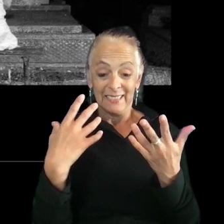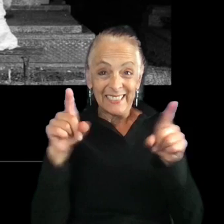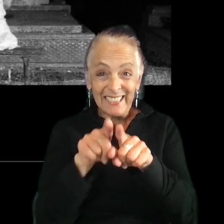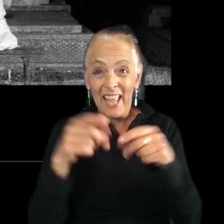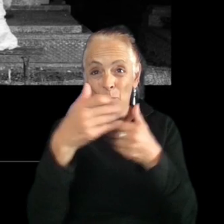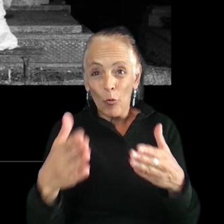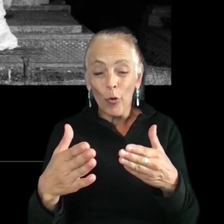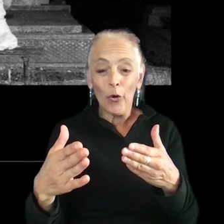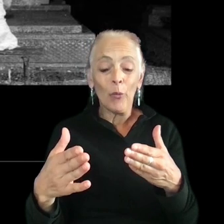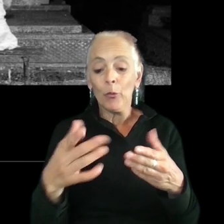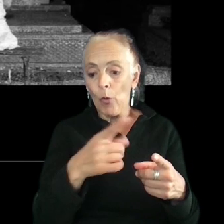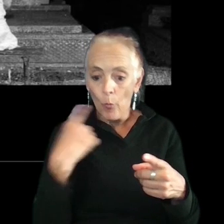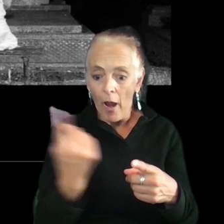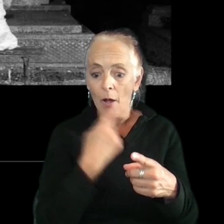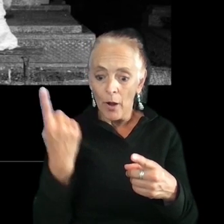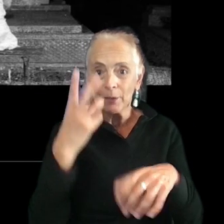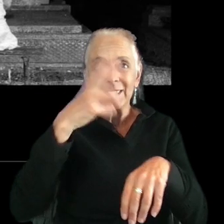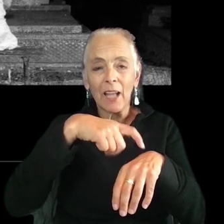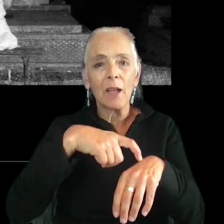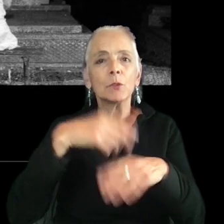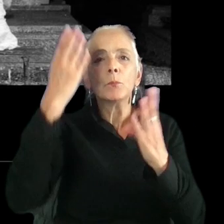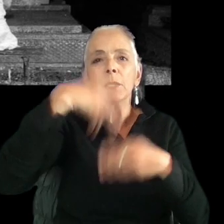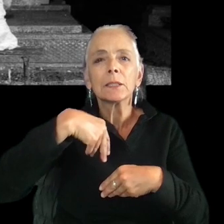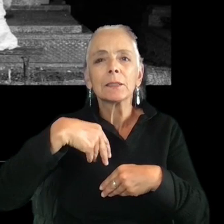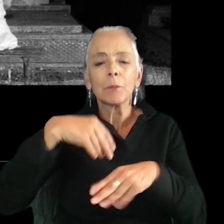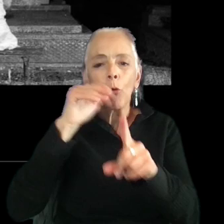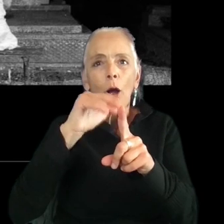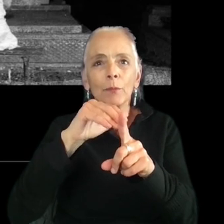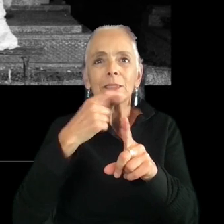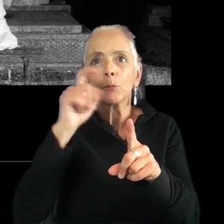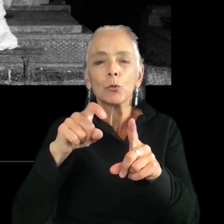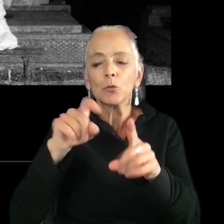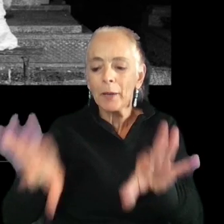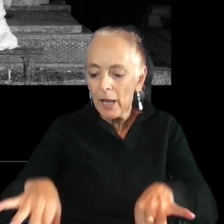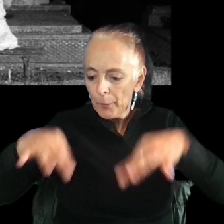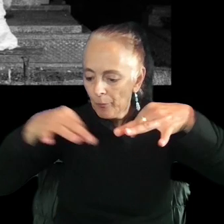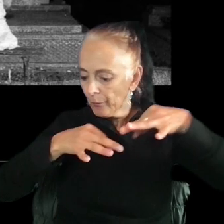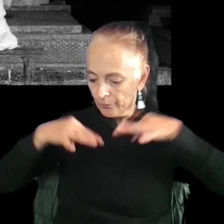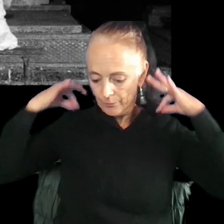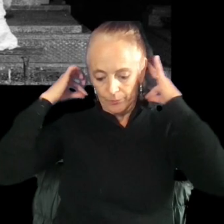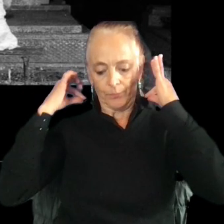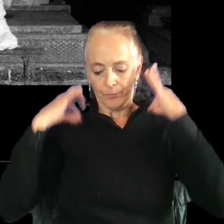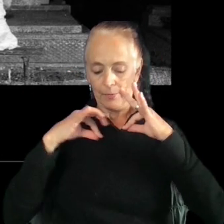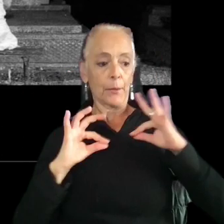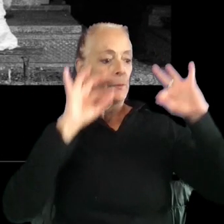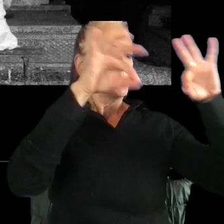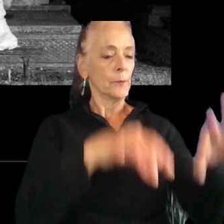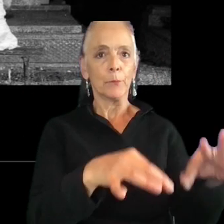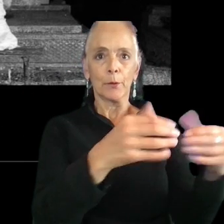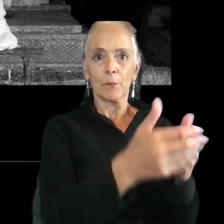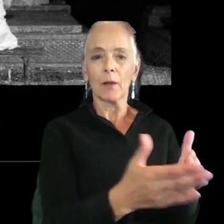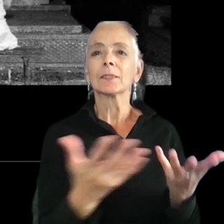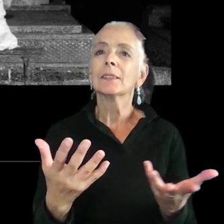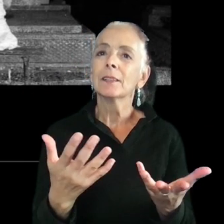that little prompt that said that you were supposed to pick up this necklace that goes in this jewelry box. Again, beautiful, they set